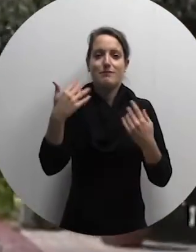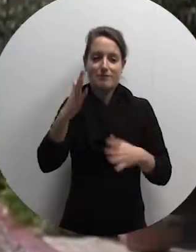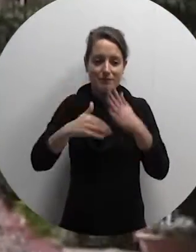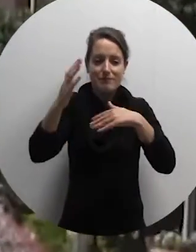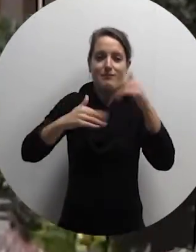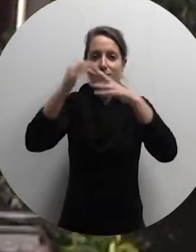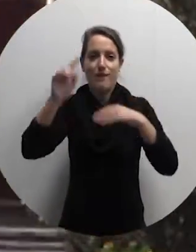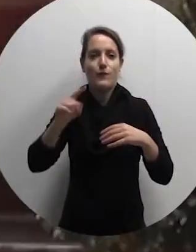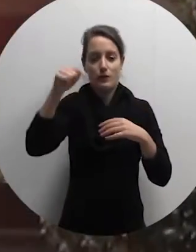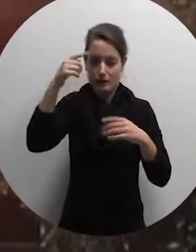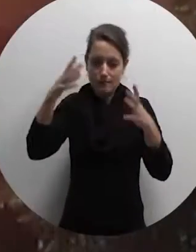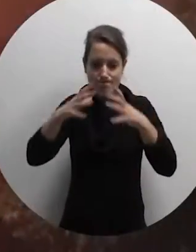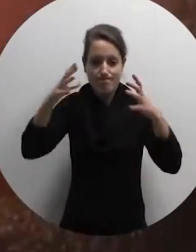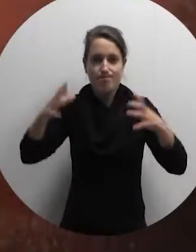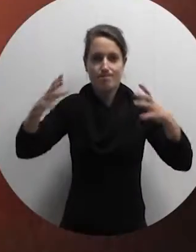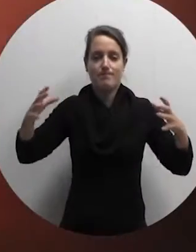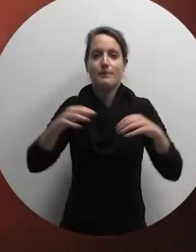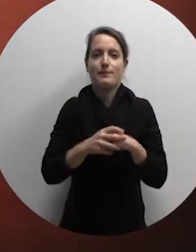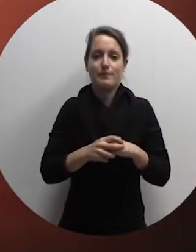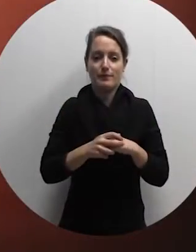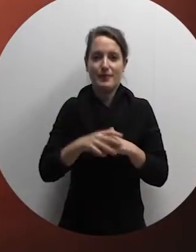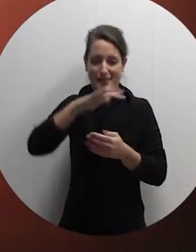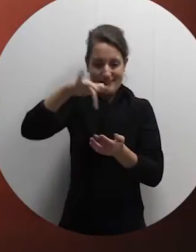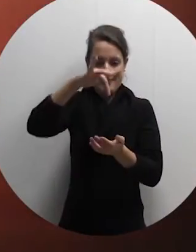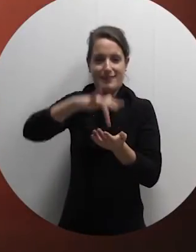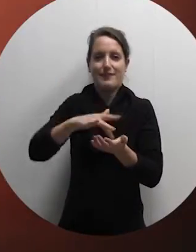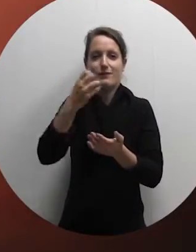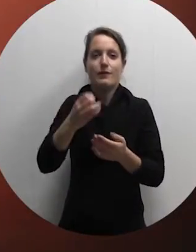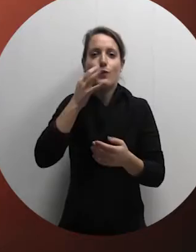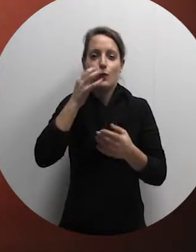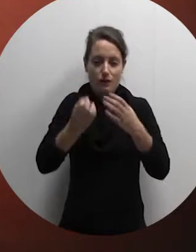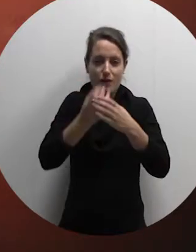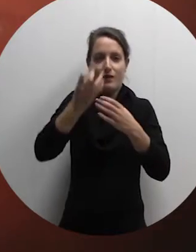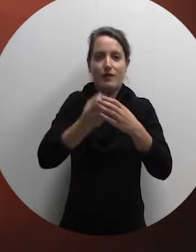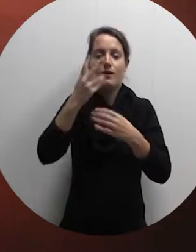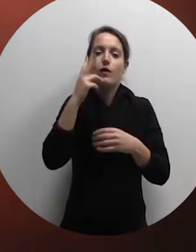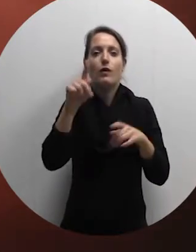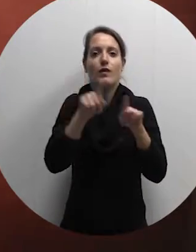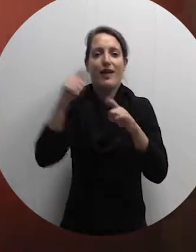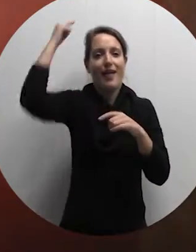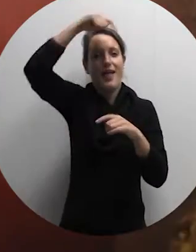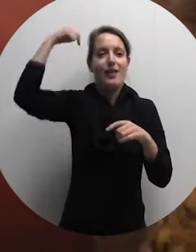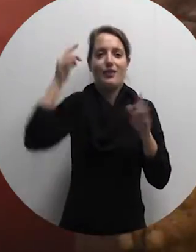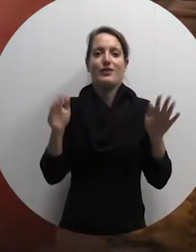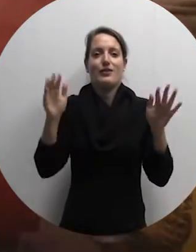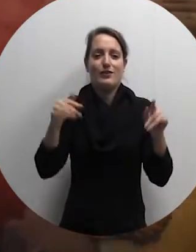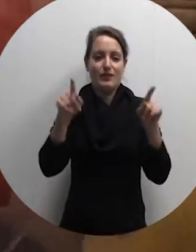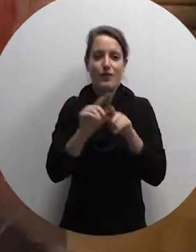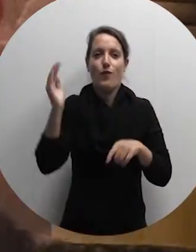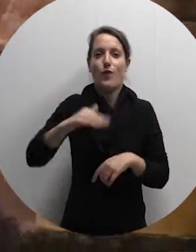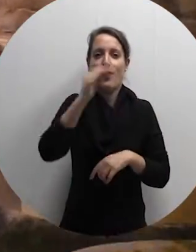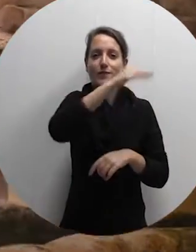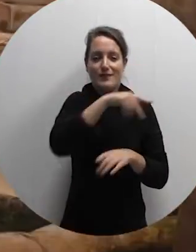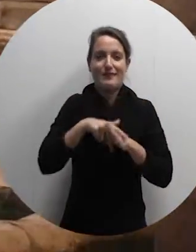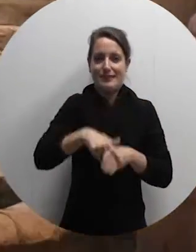In the centre is a fountain representing a cherub on a dolphin blowing into a shell from which the water